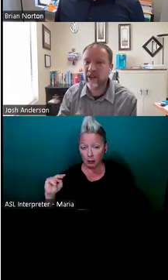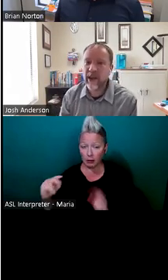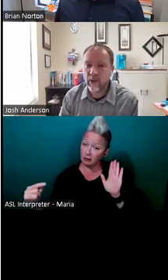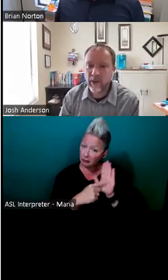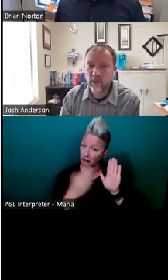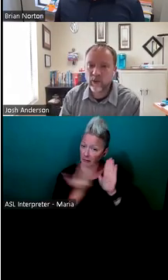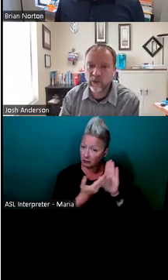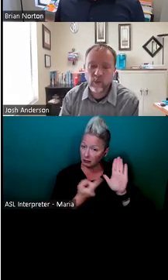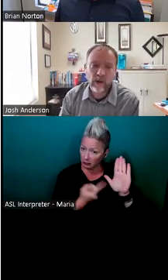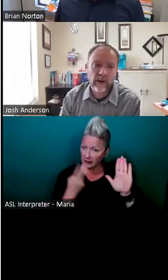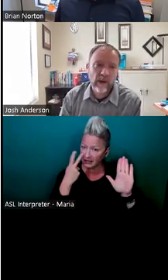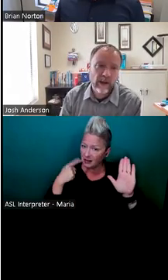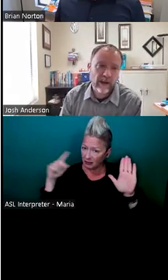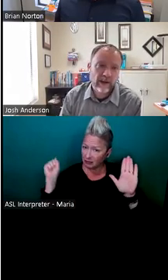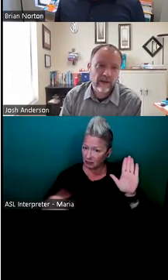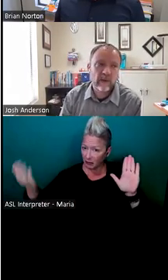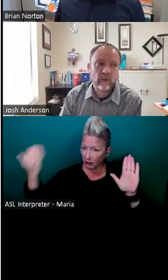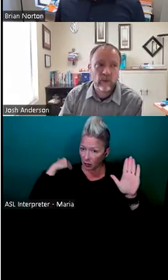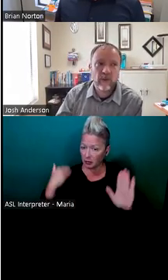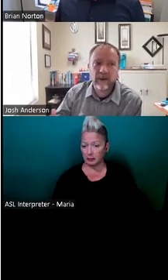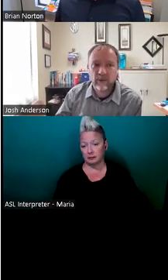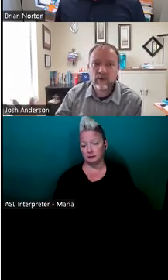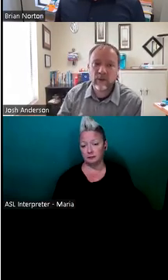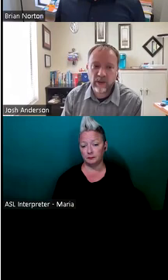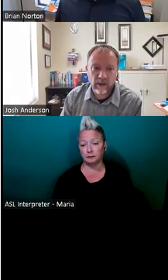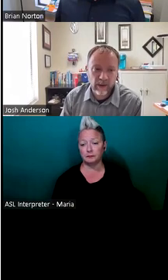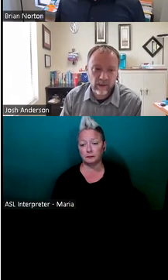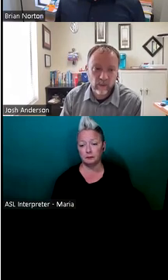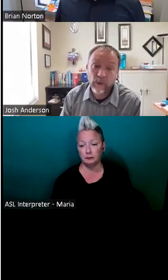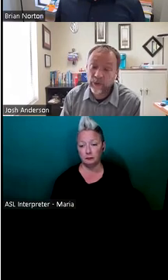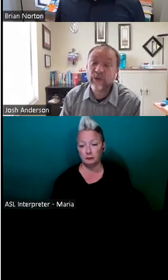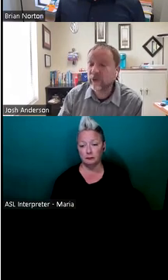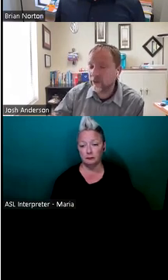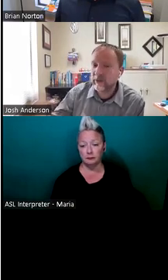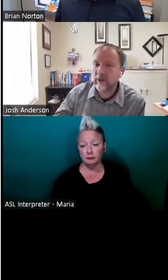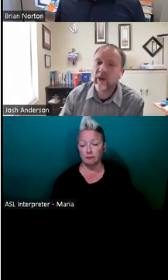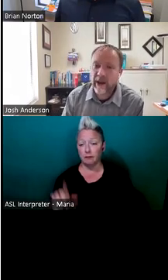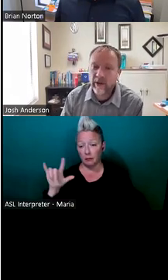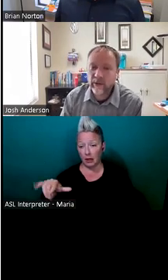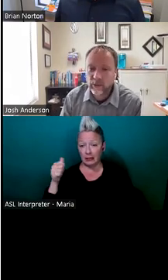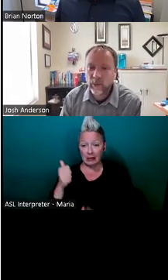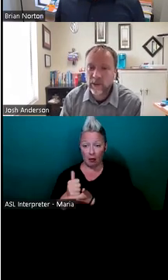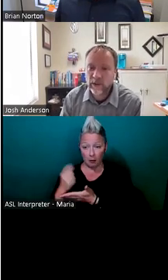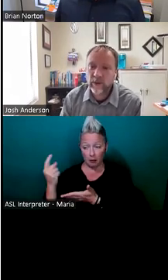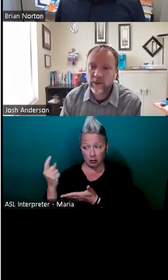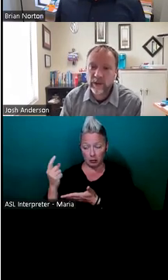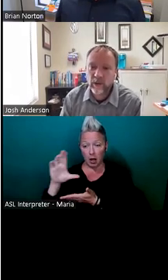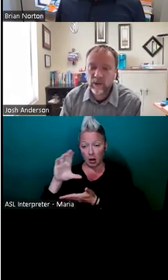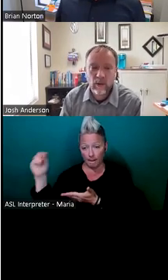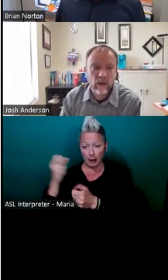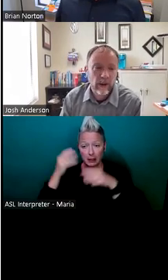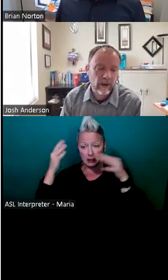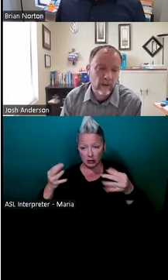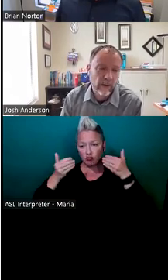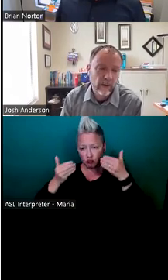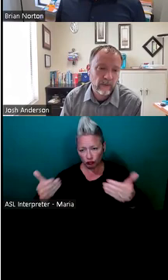of seeing how to make those things work, uh, can sometimes really make a difference in, in, well, their decision to even hire an individual with disability or,